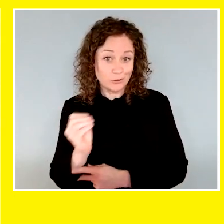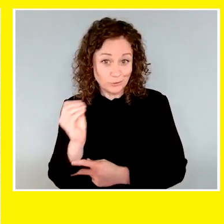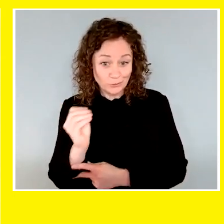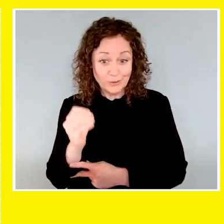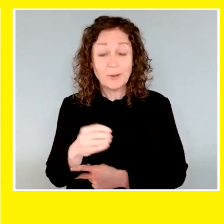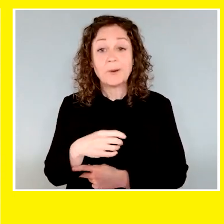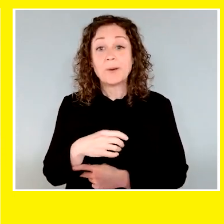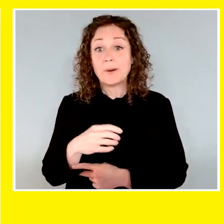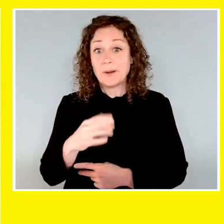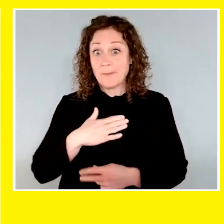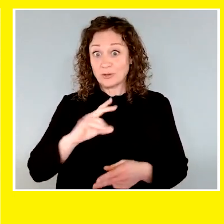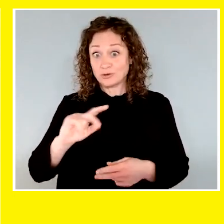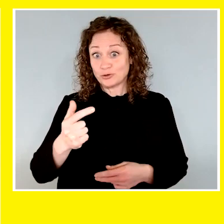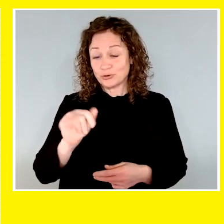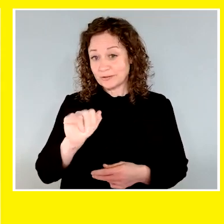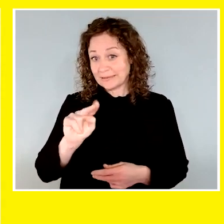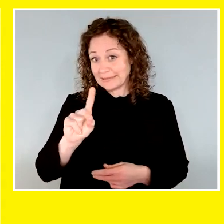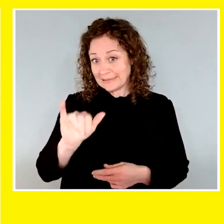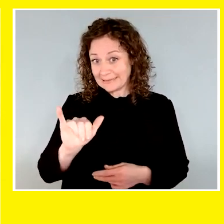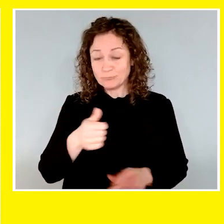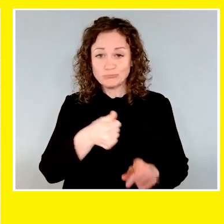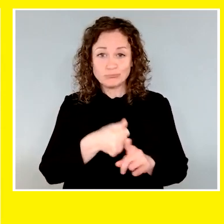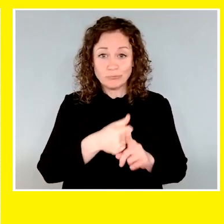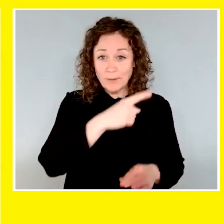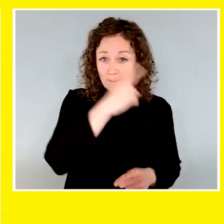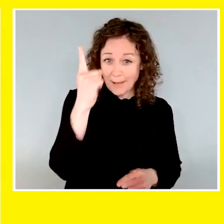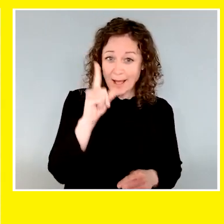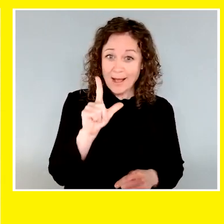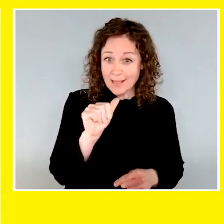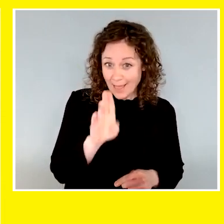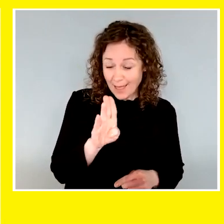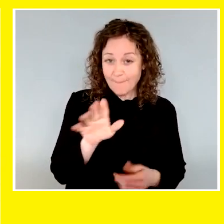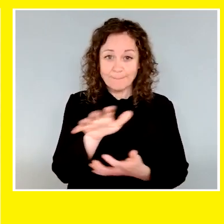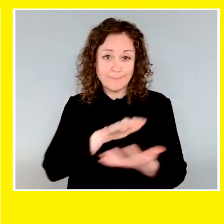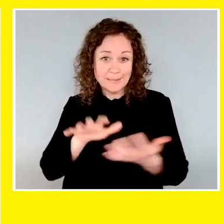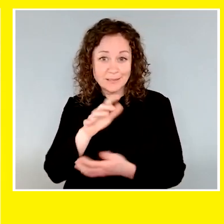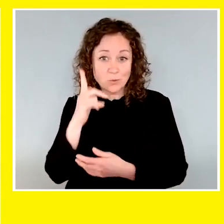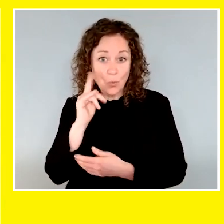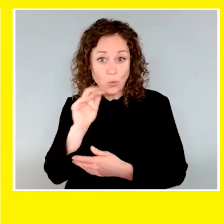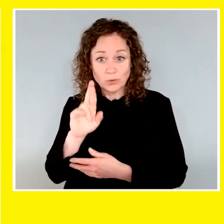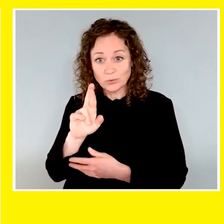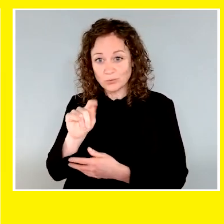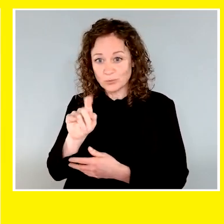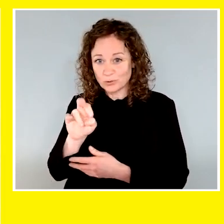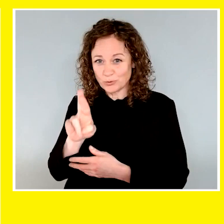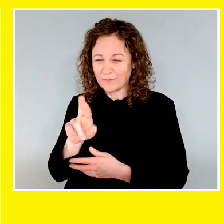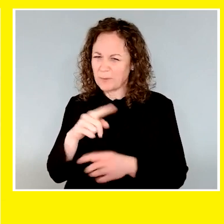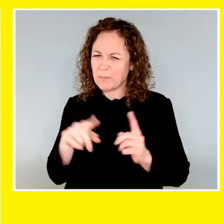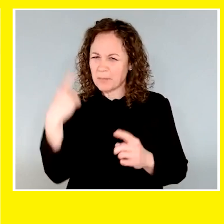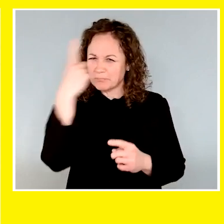He is a golden retriever mixed with a black lab. However, he looks more like a black Labrador. Come.